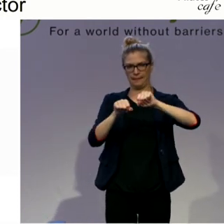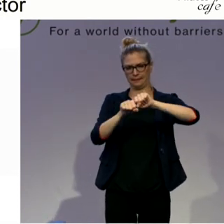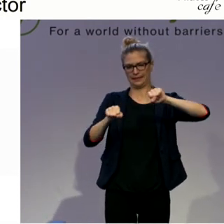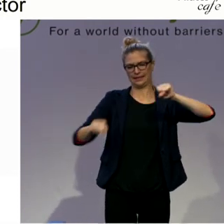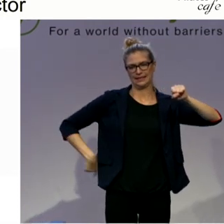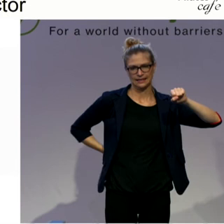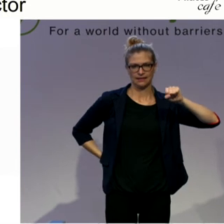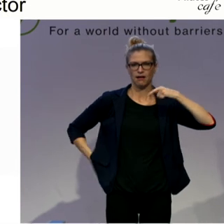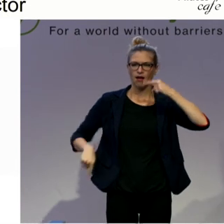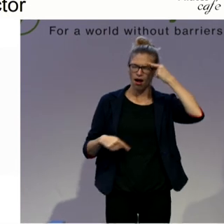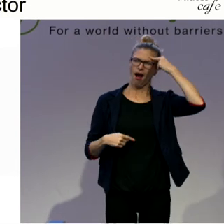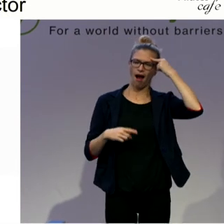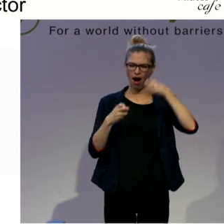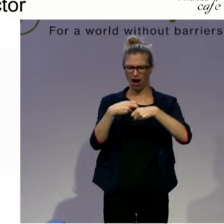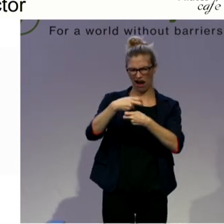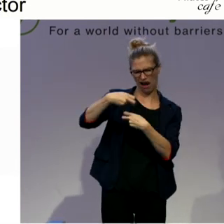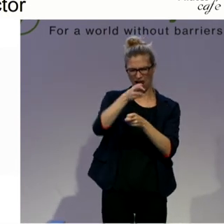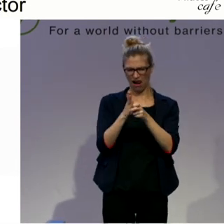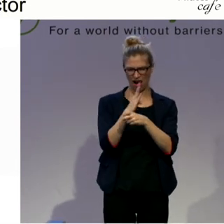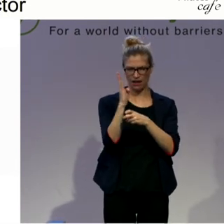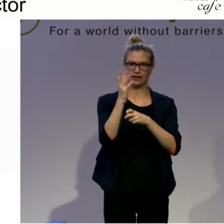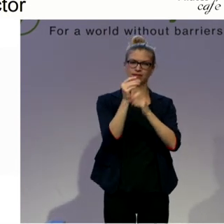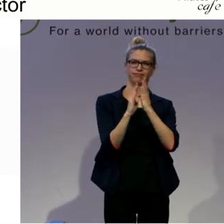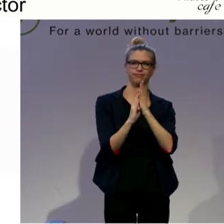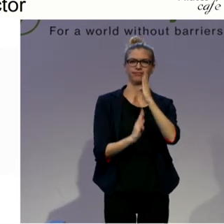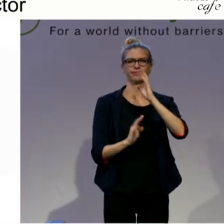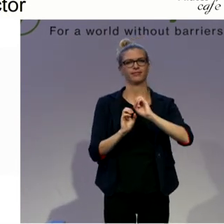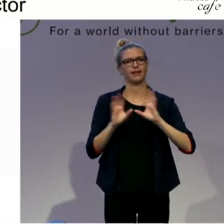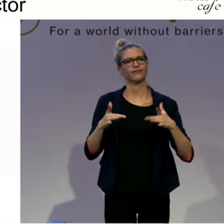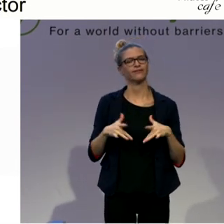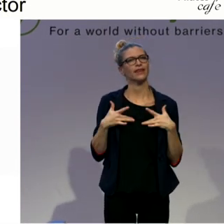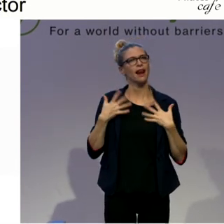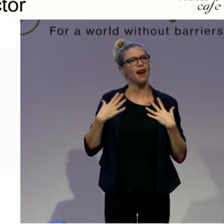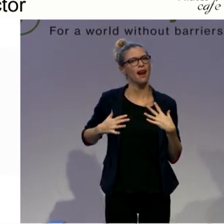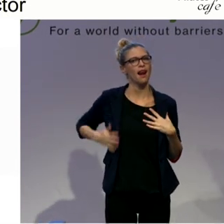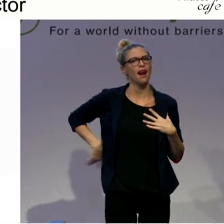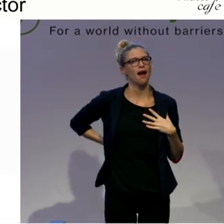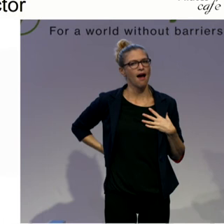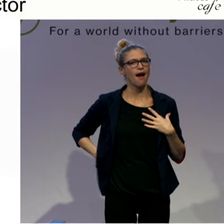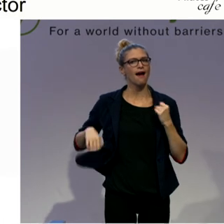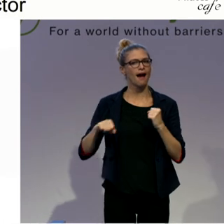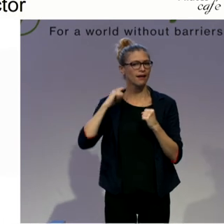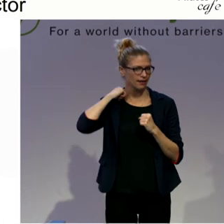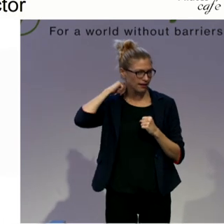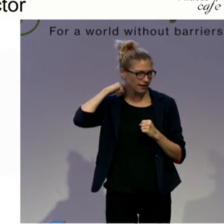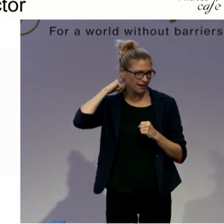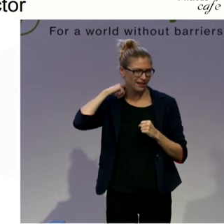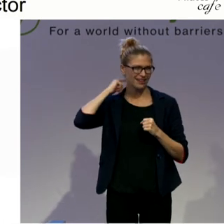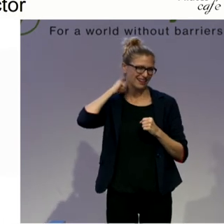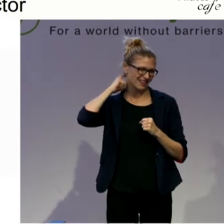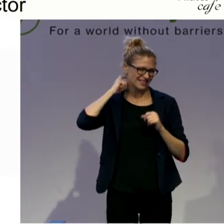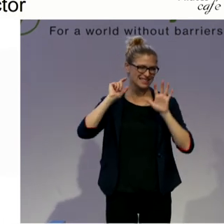the spinal vertebras are. Those are like seven neck vertebras and 12 thoracic